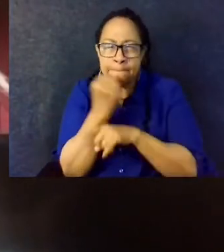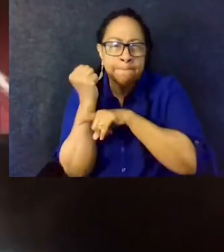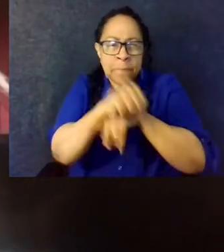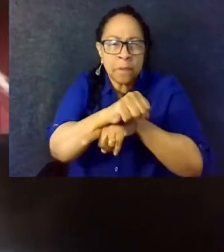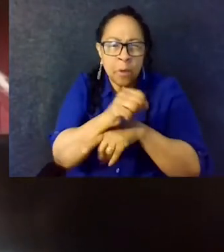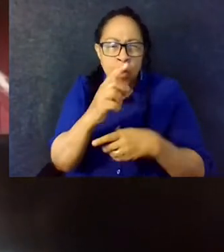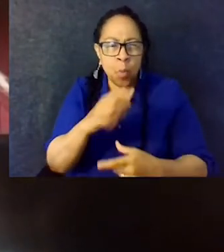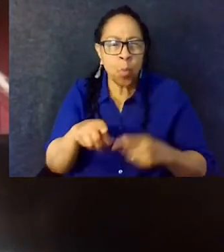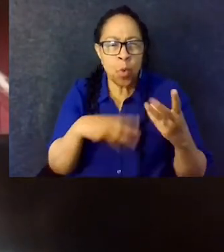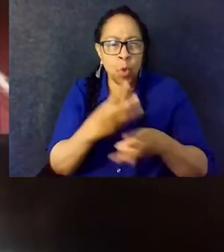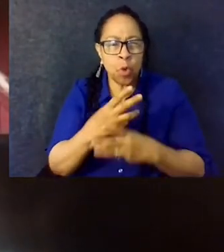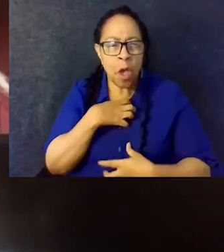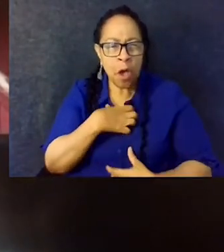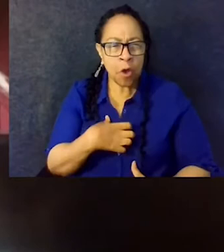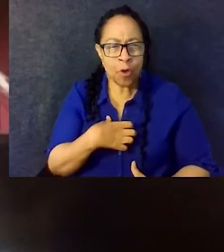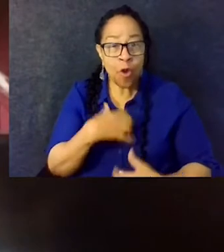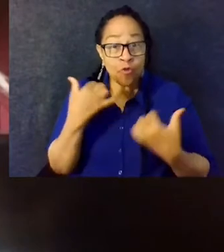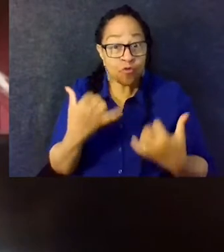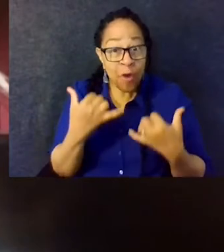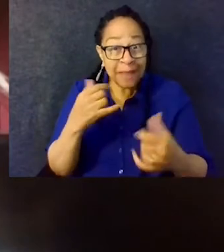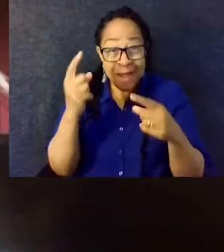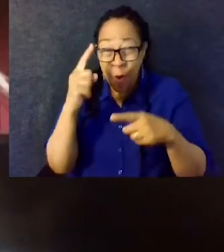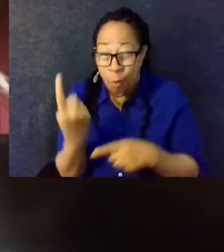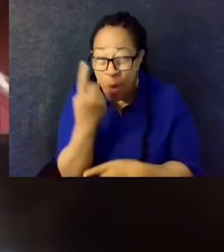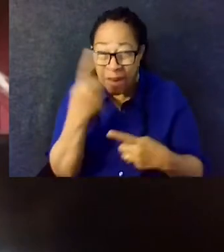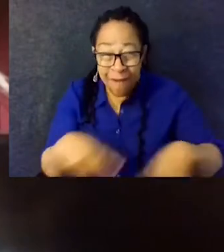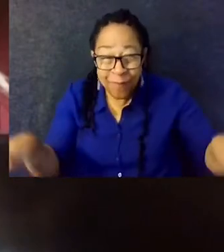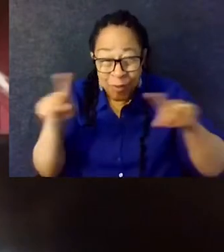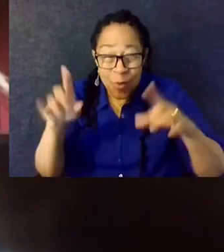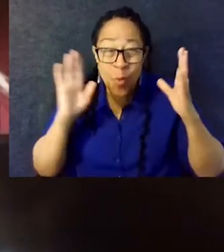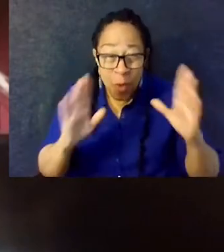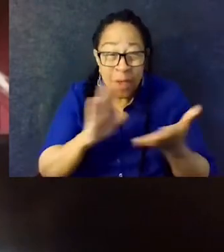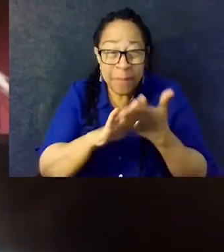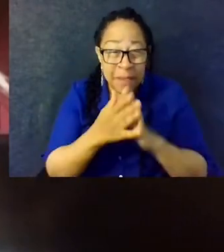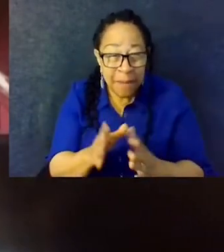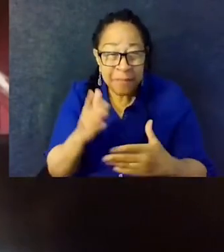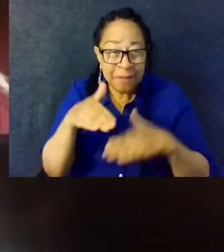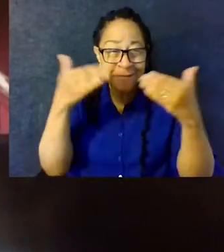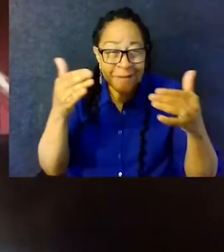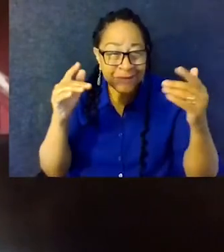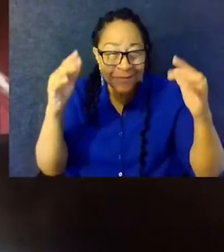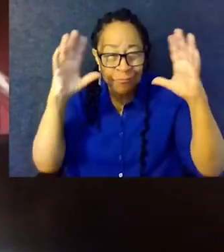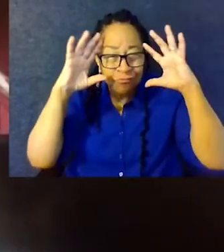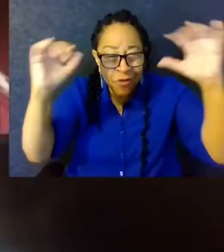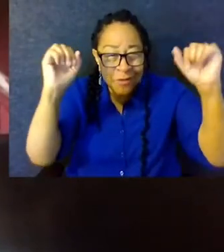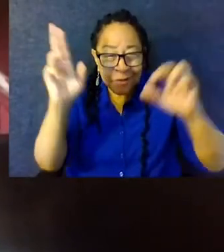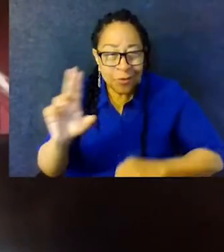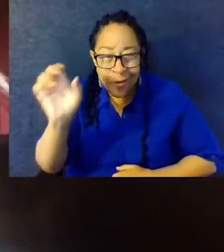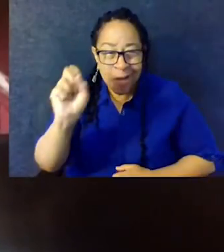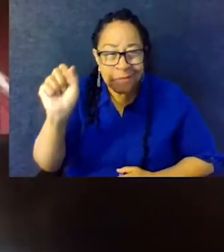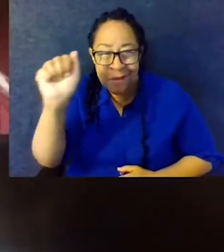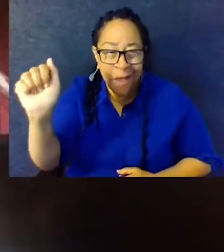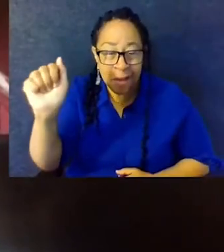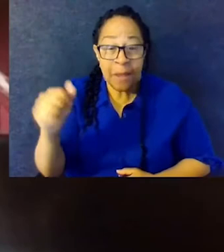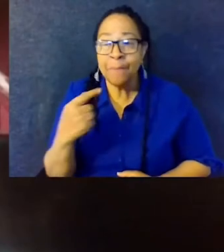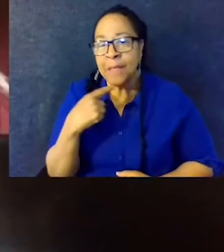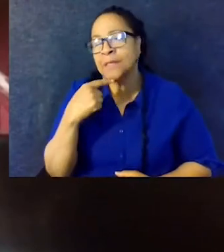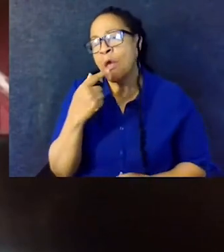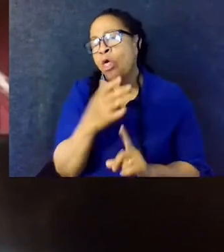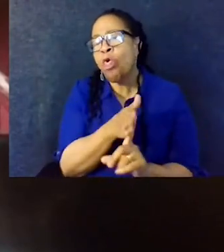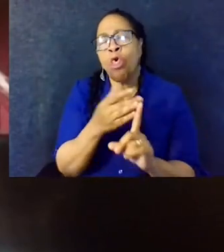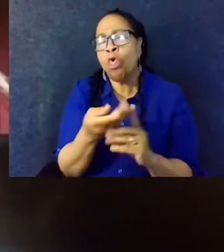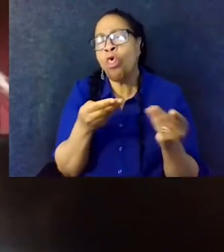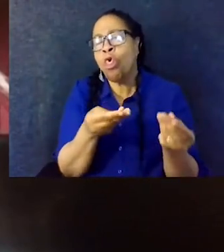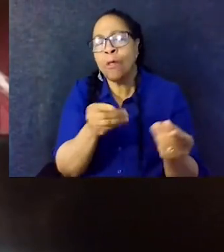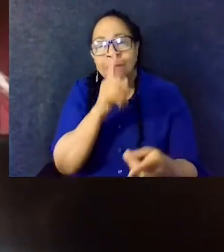front lines to combat world hunger. Right now, I'm being watched by the next president of the United States. Now, I don't say these